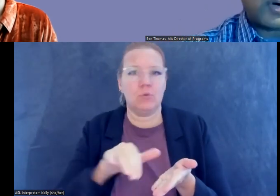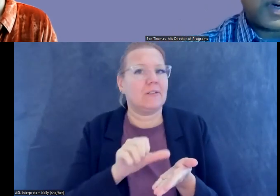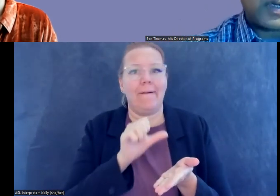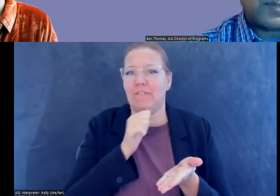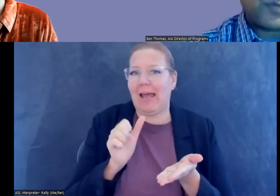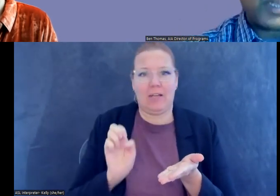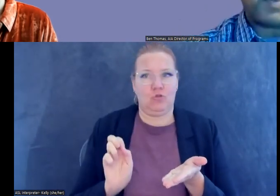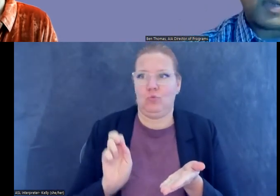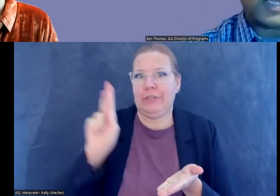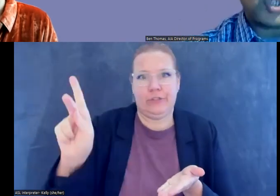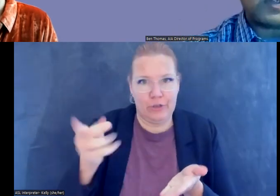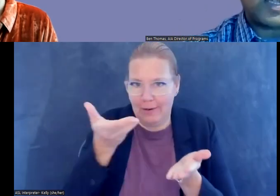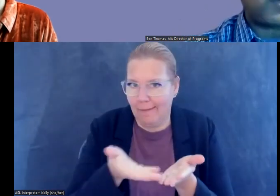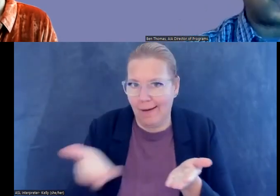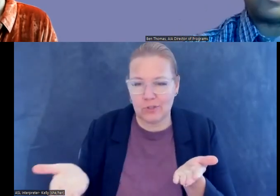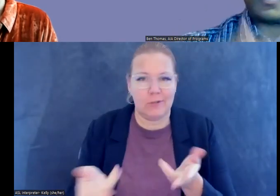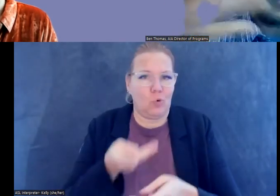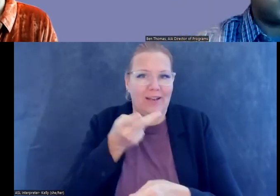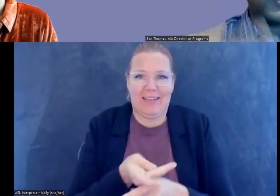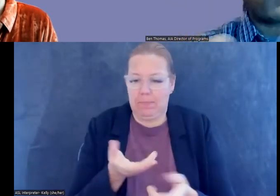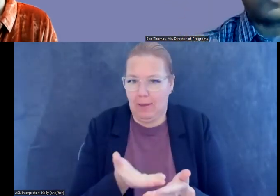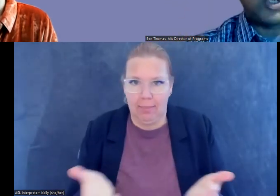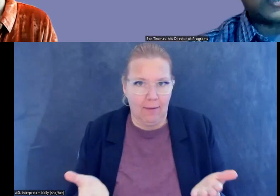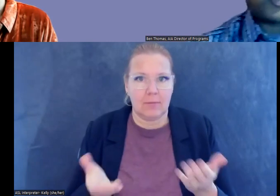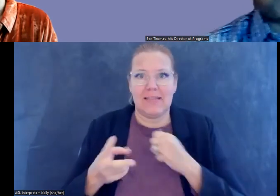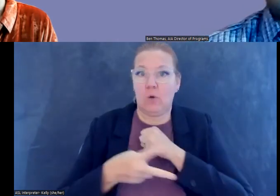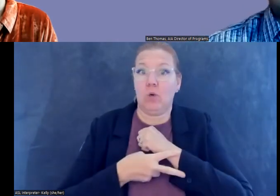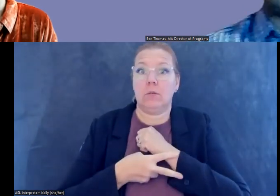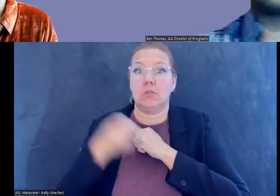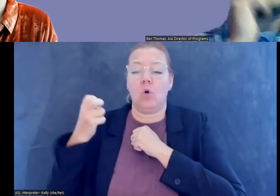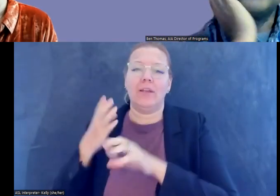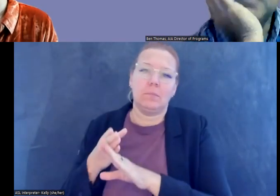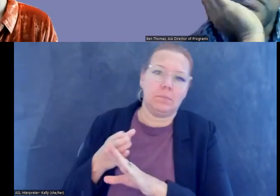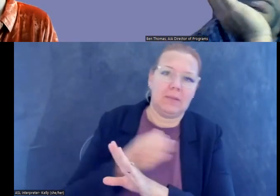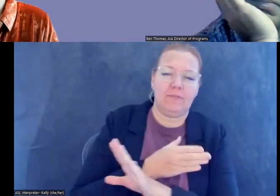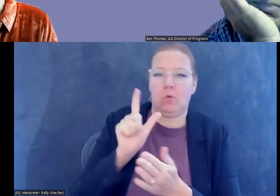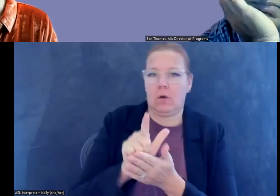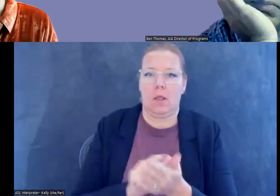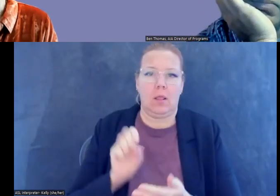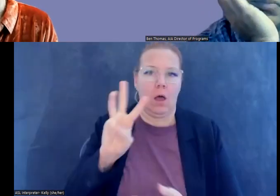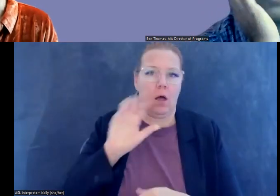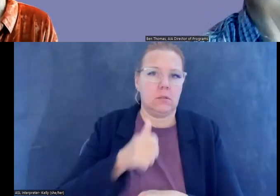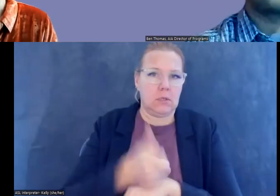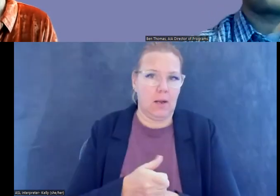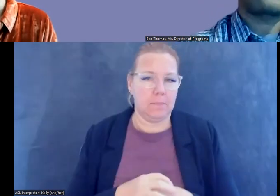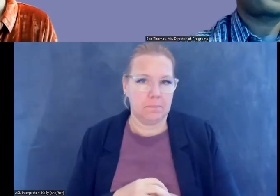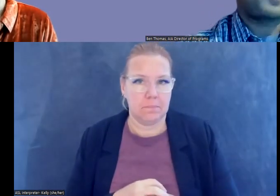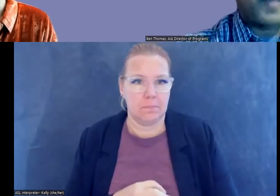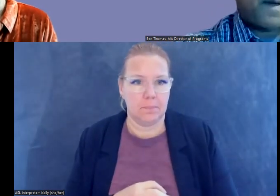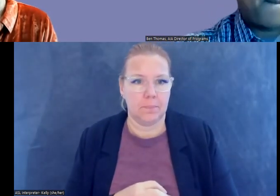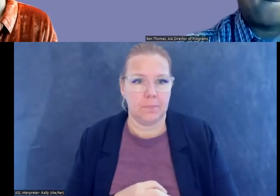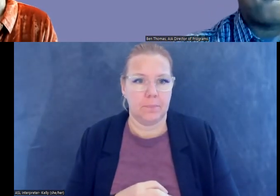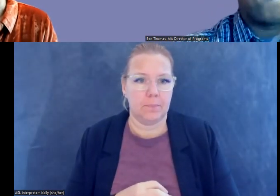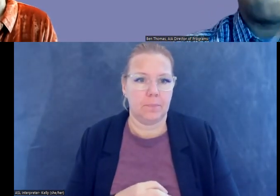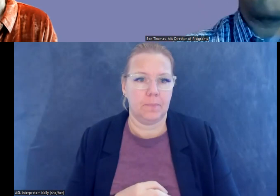or, uh, for keeping collections that were, you know, taken before the laws were in place? And, um, well, think everyone is, um,